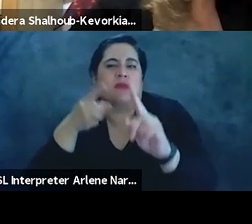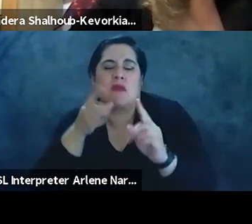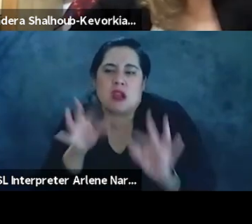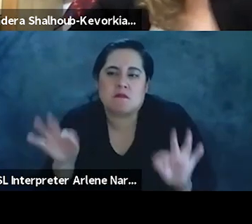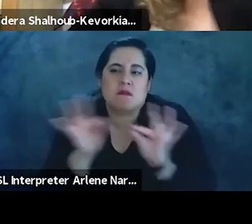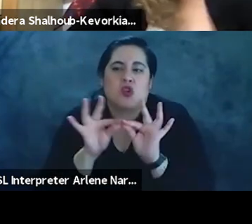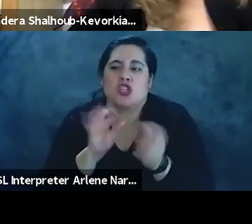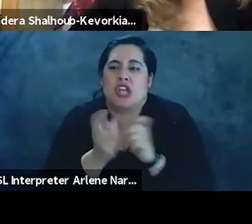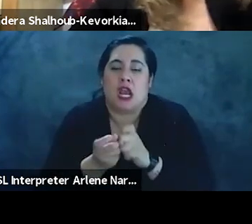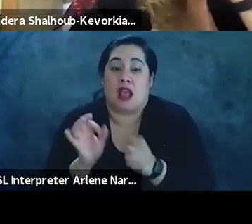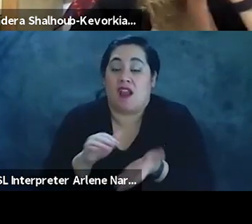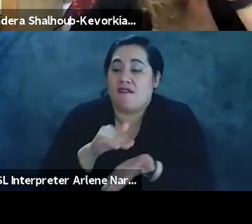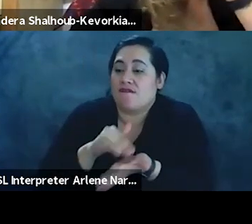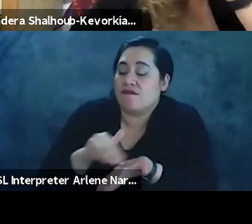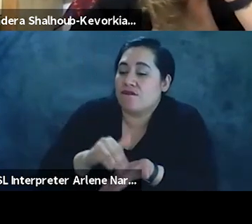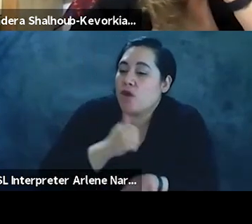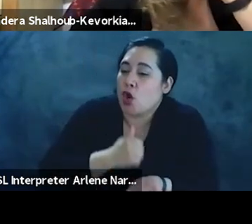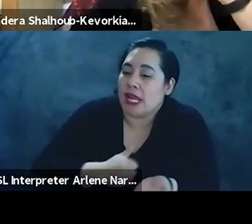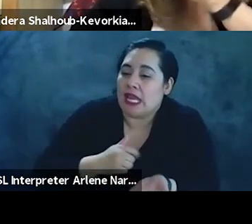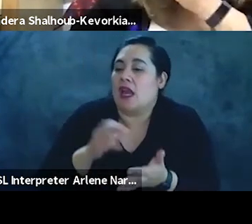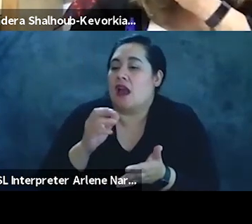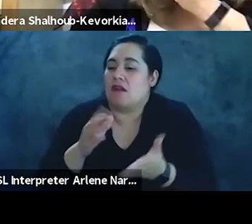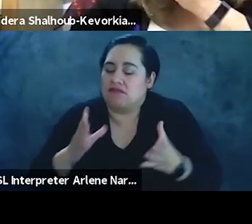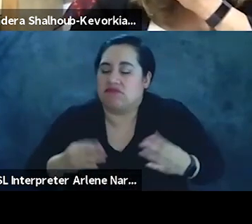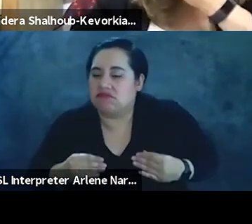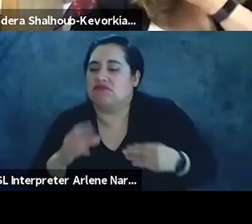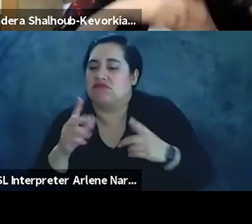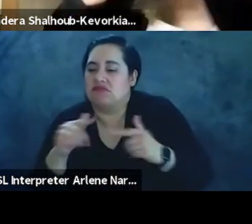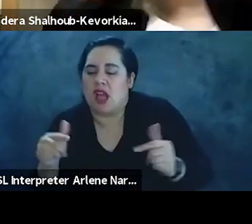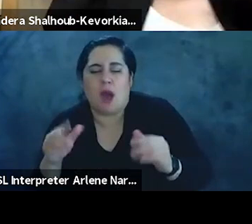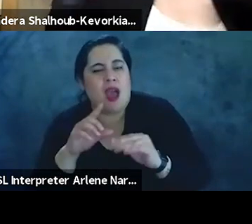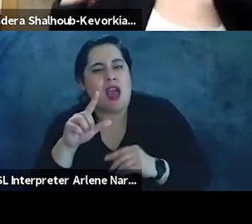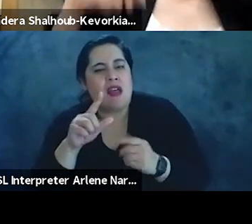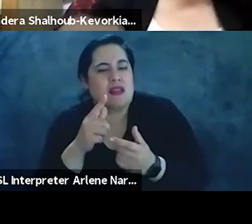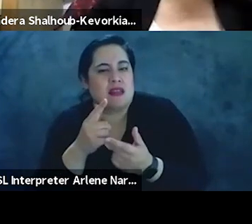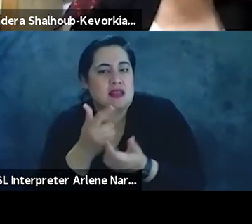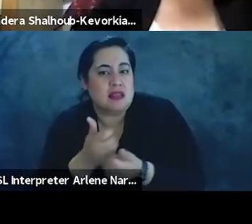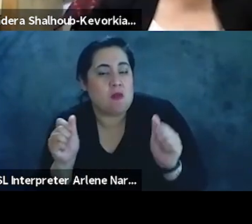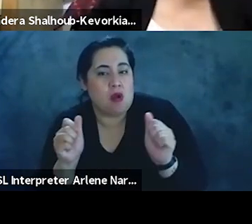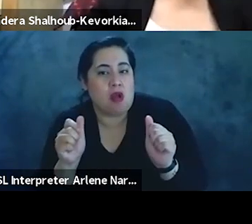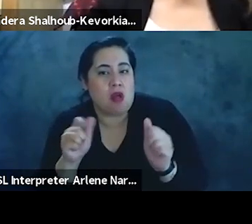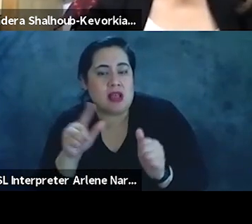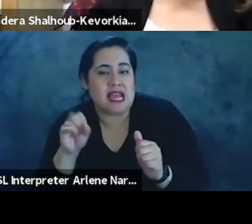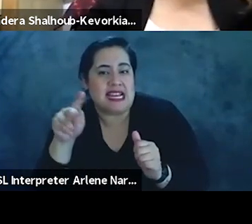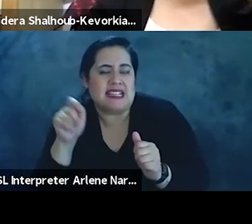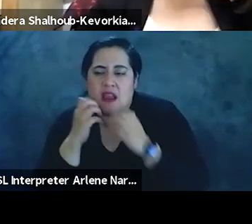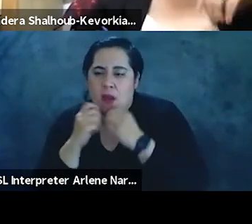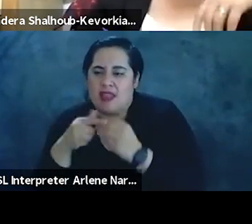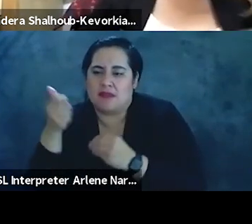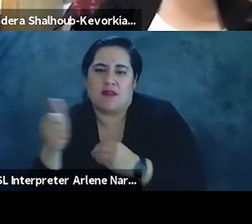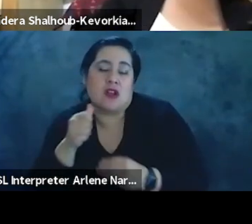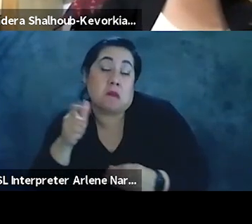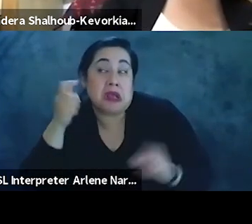forgiveness, acknowledgement, etc. Liberal Zionists feel better about themselves since they aren't racist like religious extremists and those